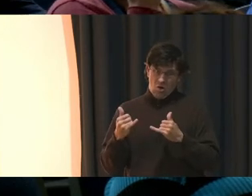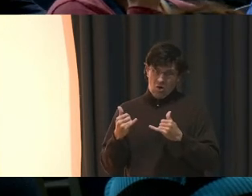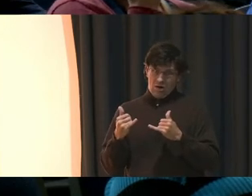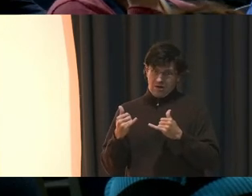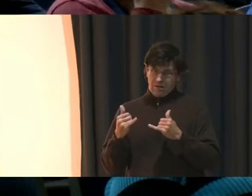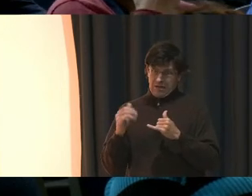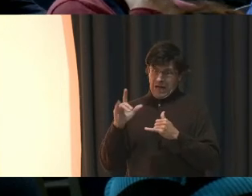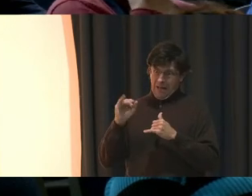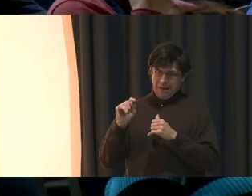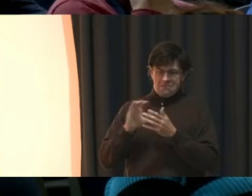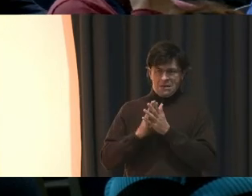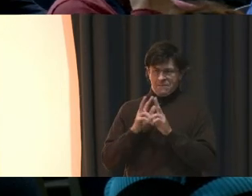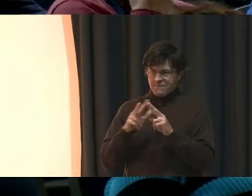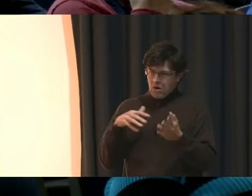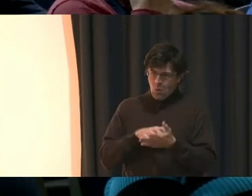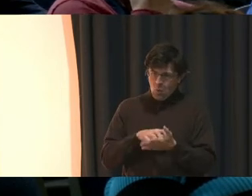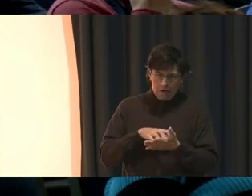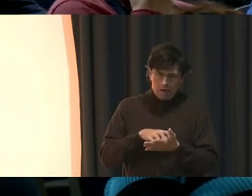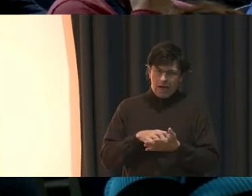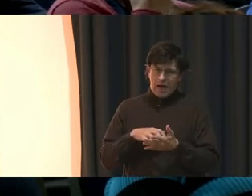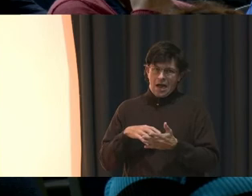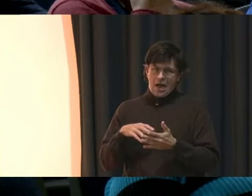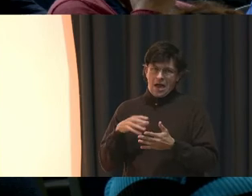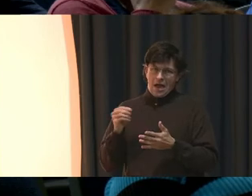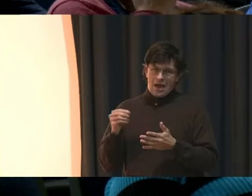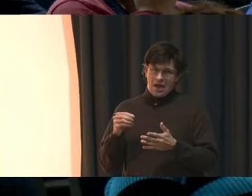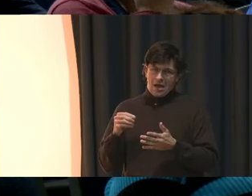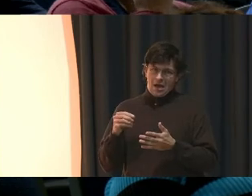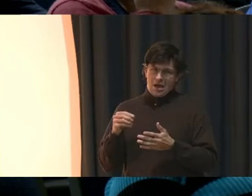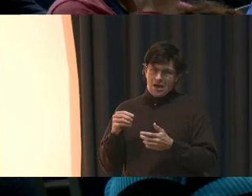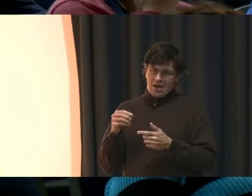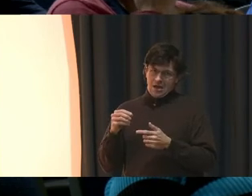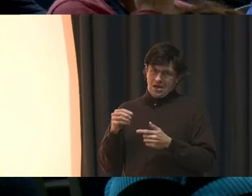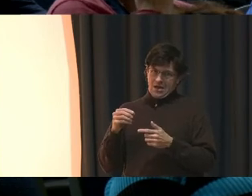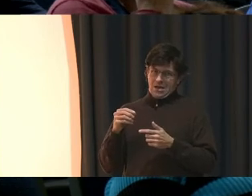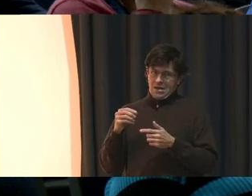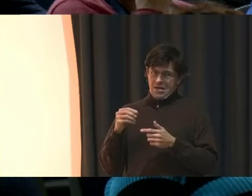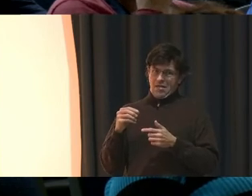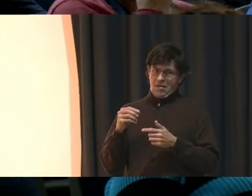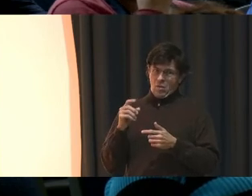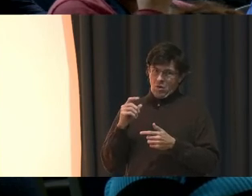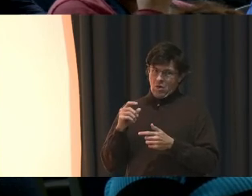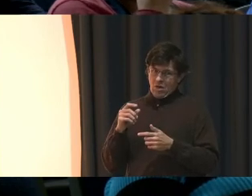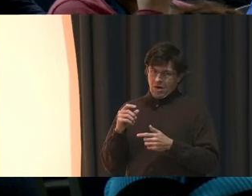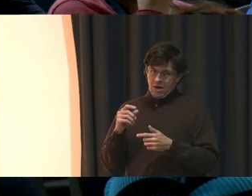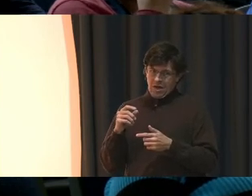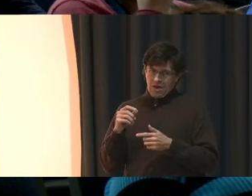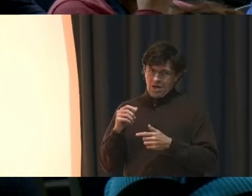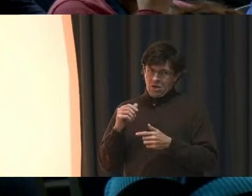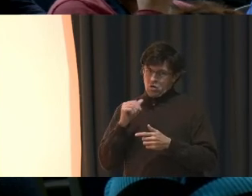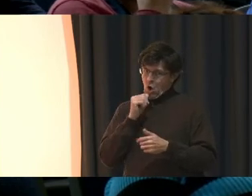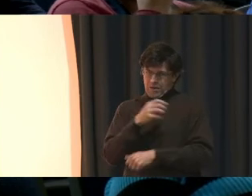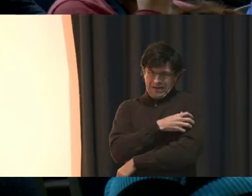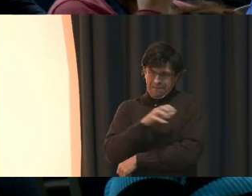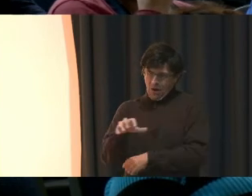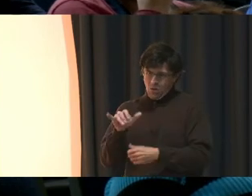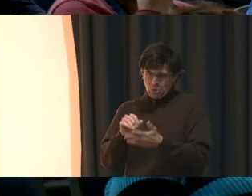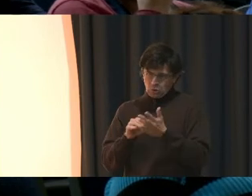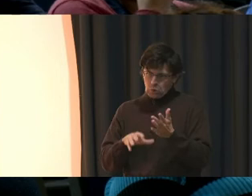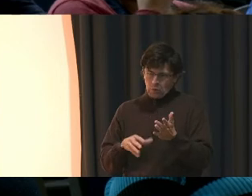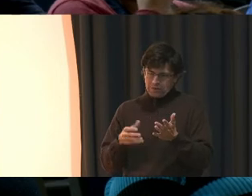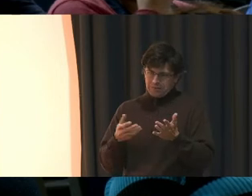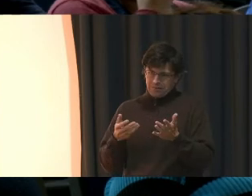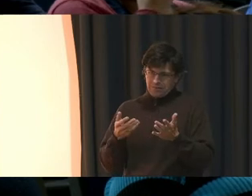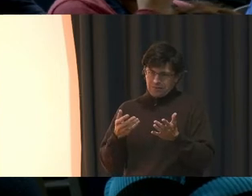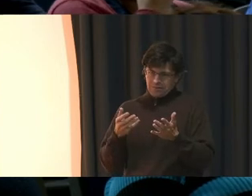very weak. And with that, you have empowered all the students that really don't have the best interest or